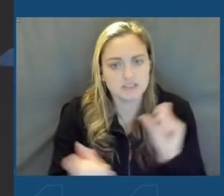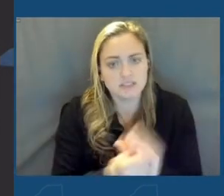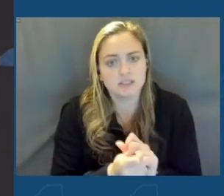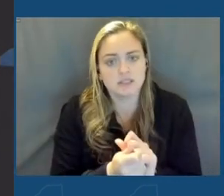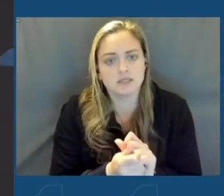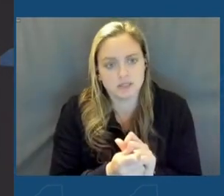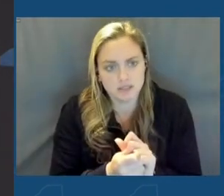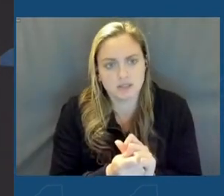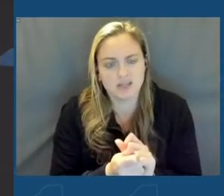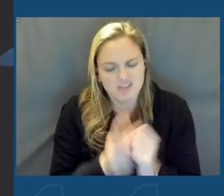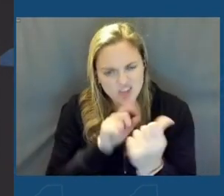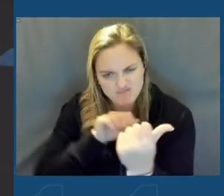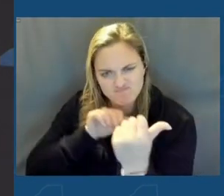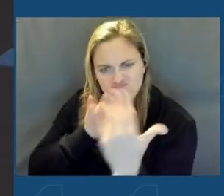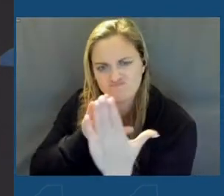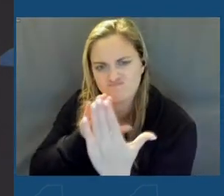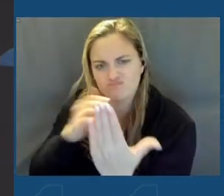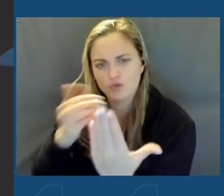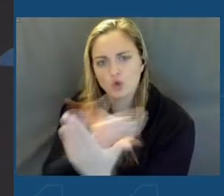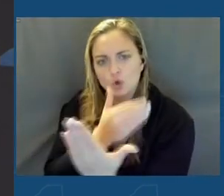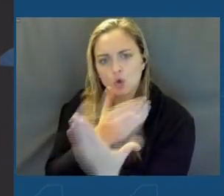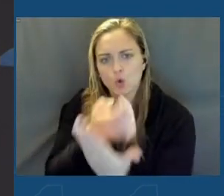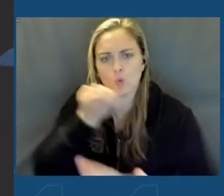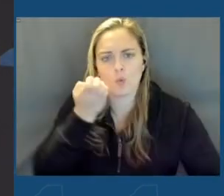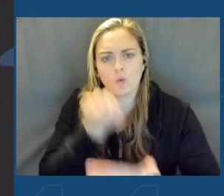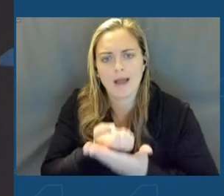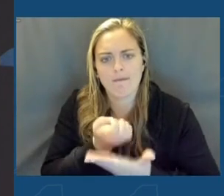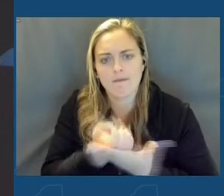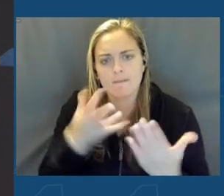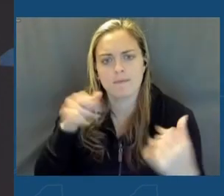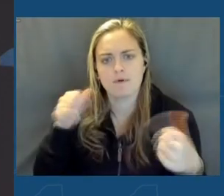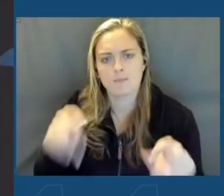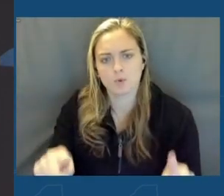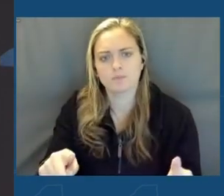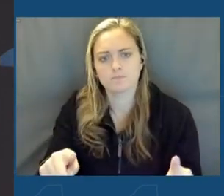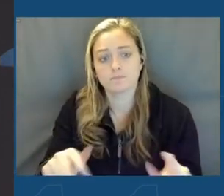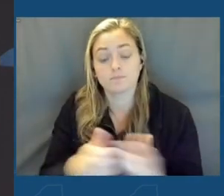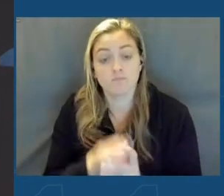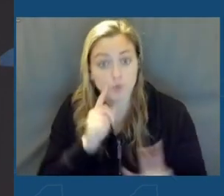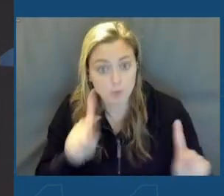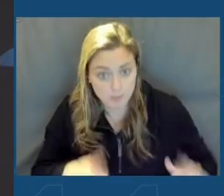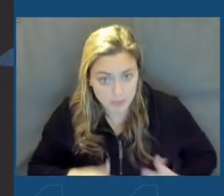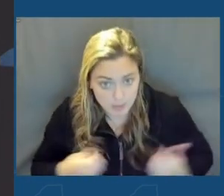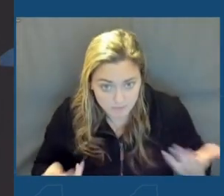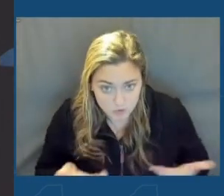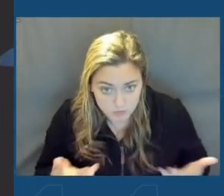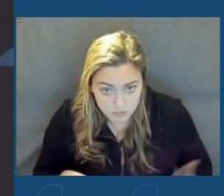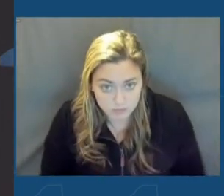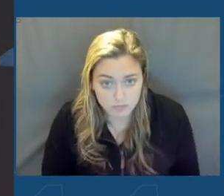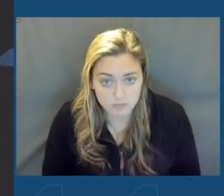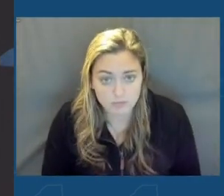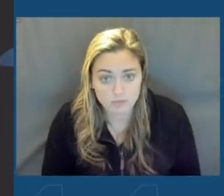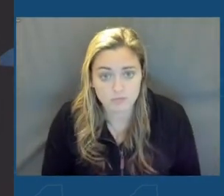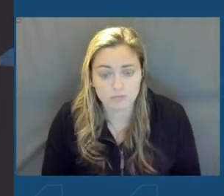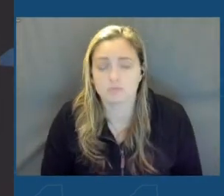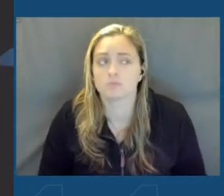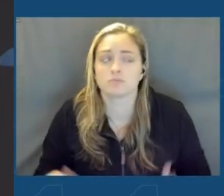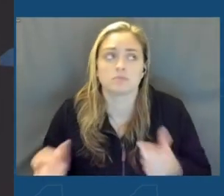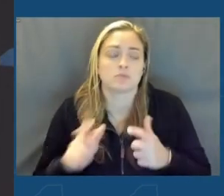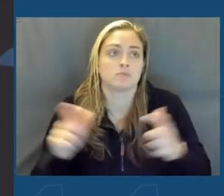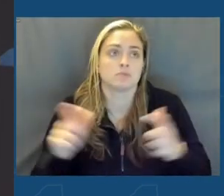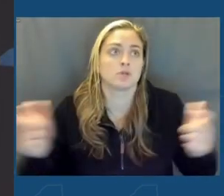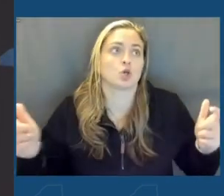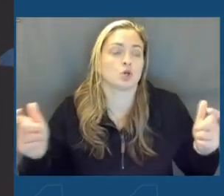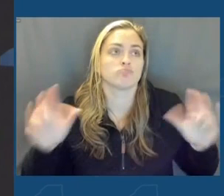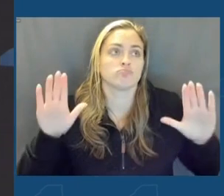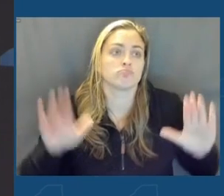stare down their new economic opportunity. To the residents of this community, the greatest company